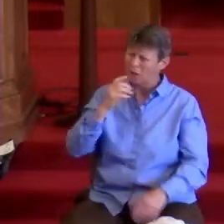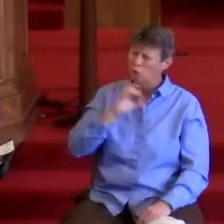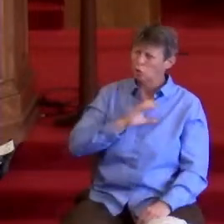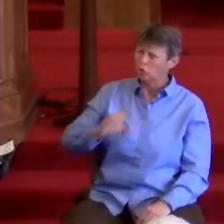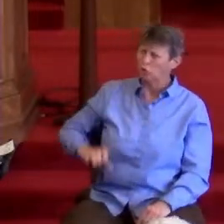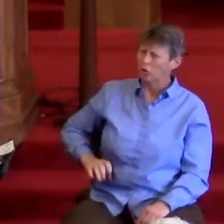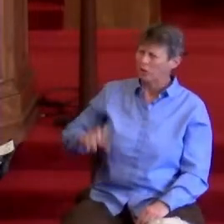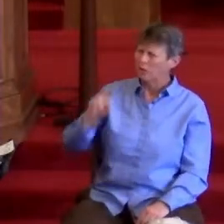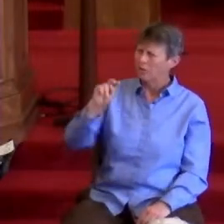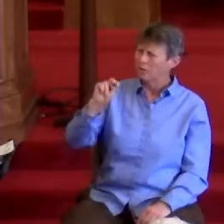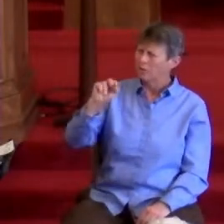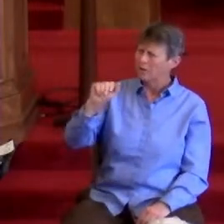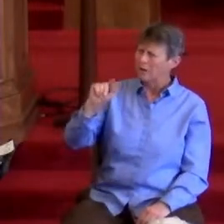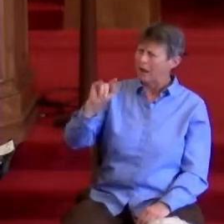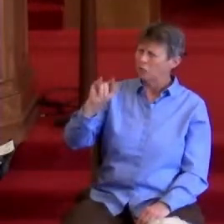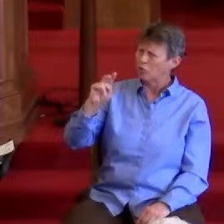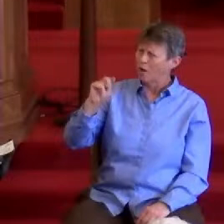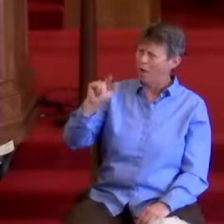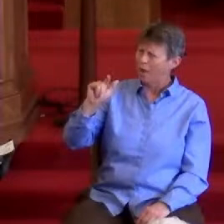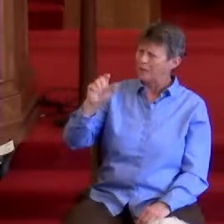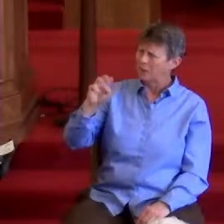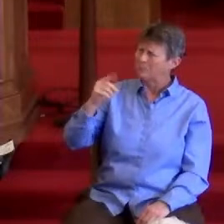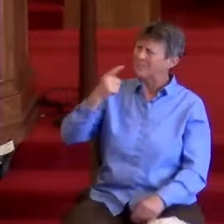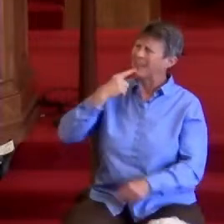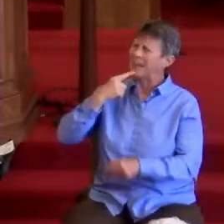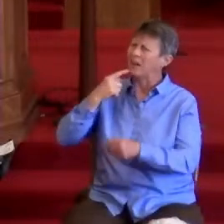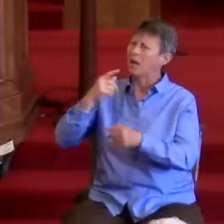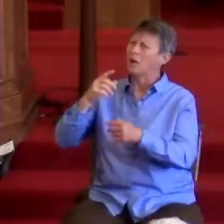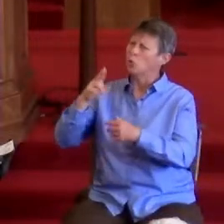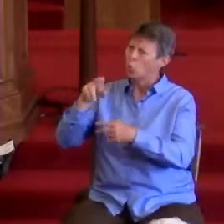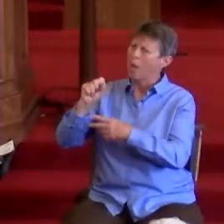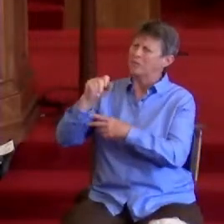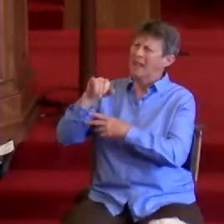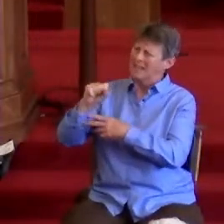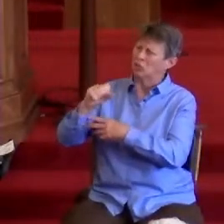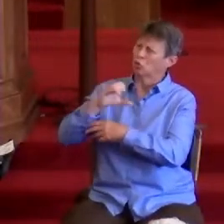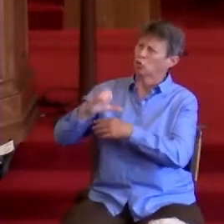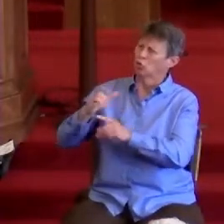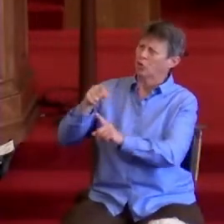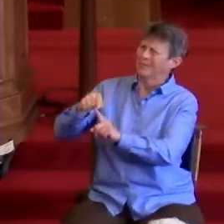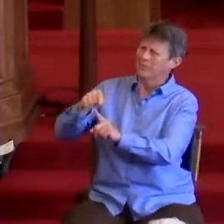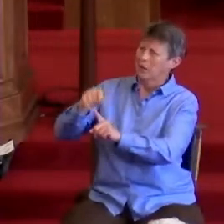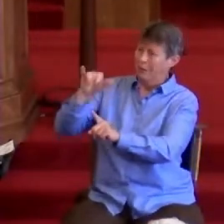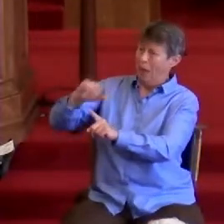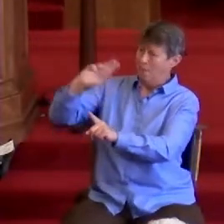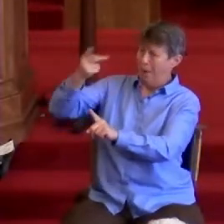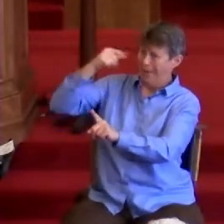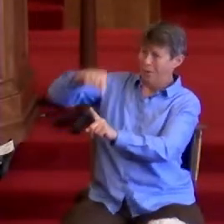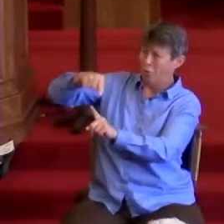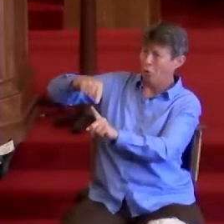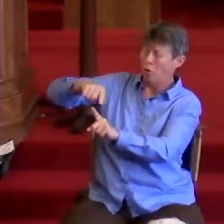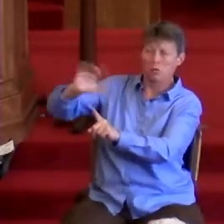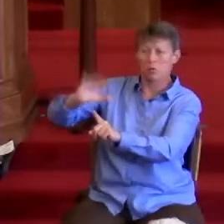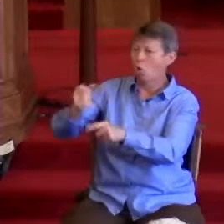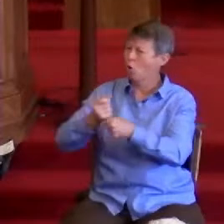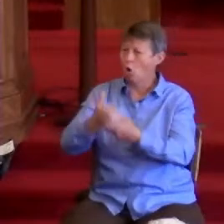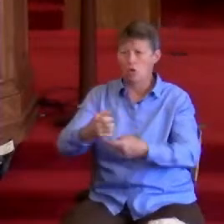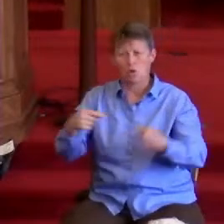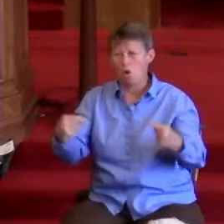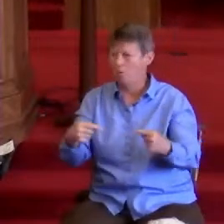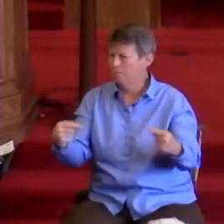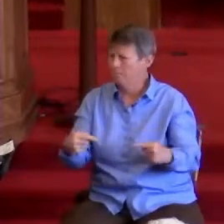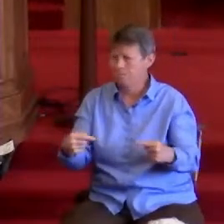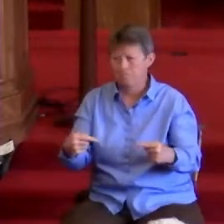But this distortion of Christianity is causing great harm. And not only to